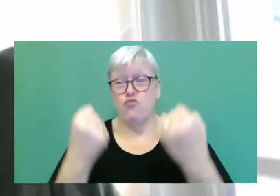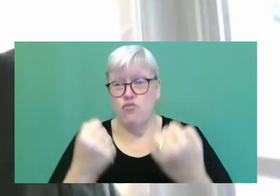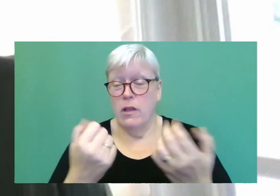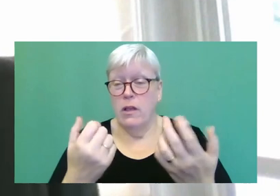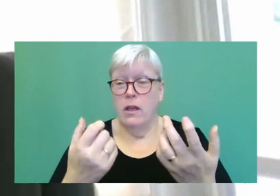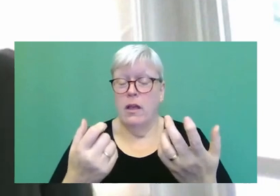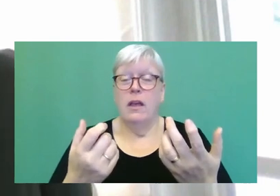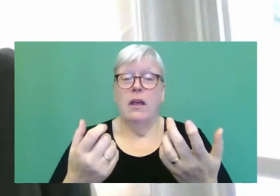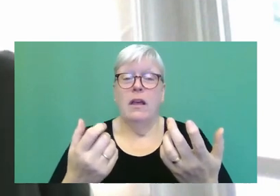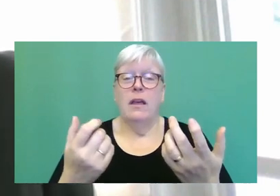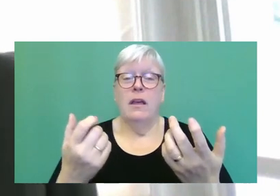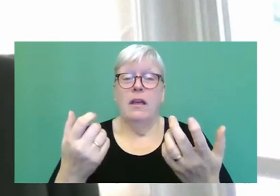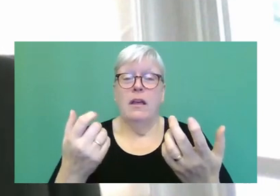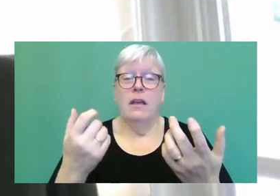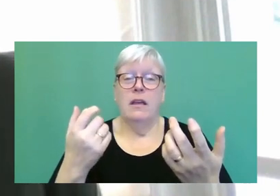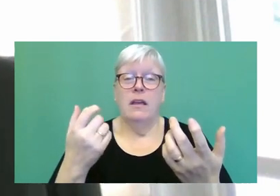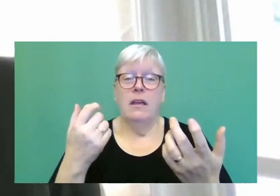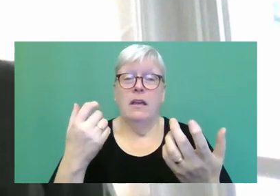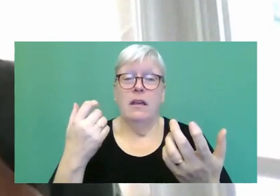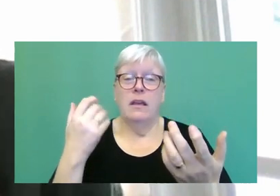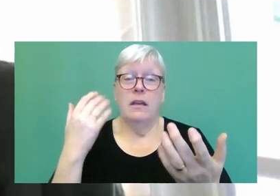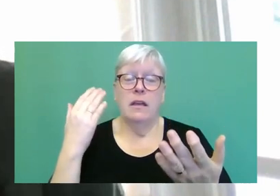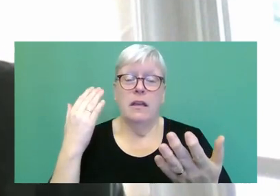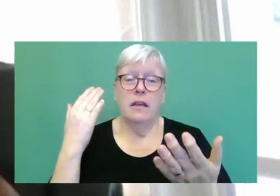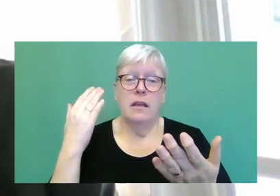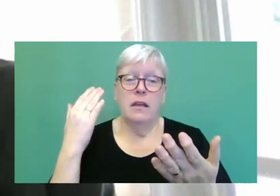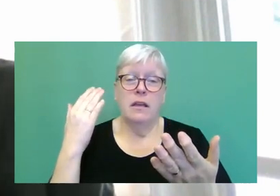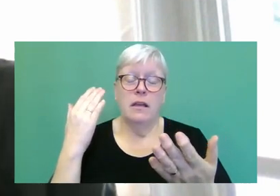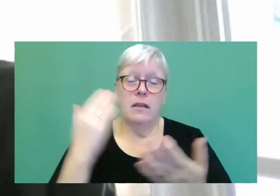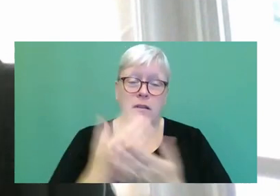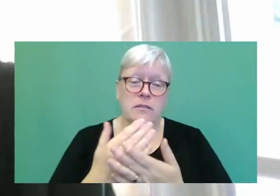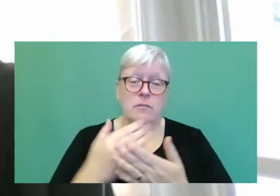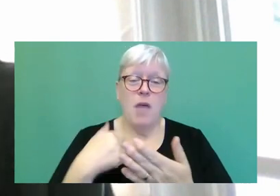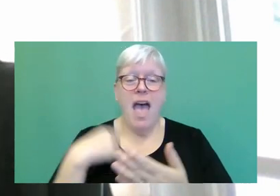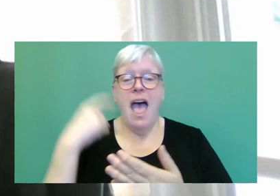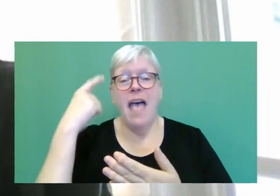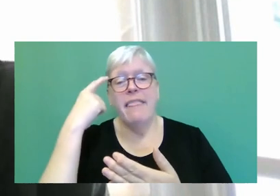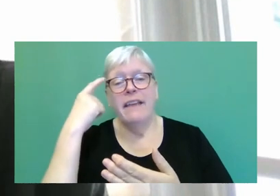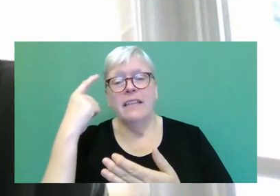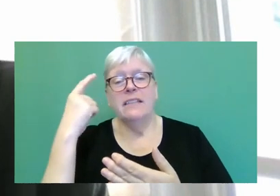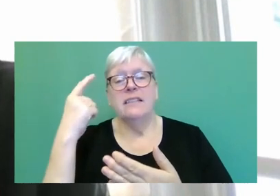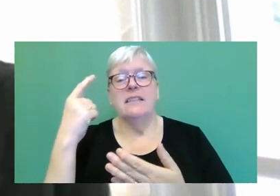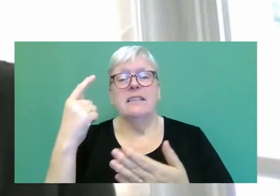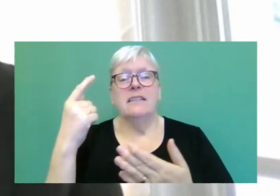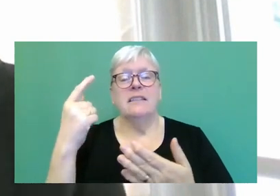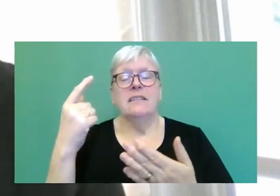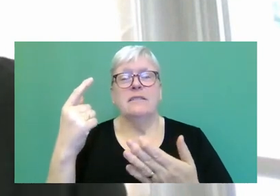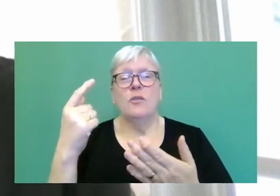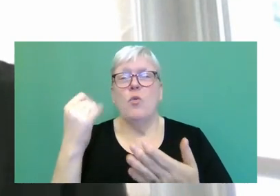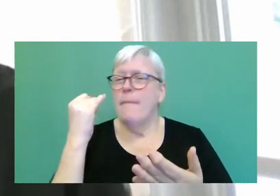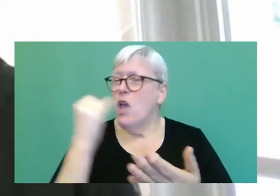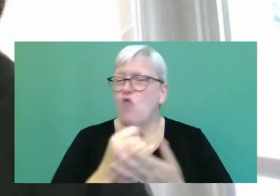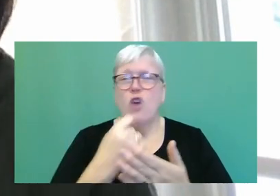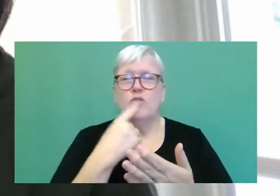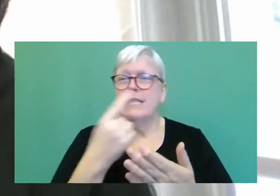But, I mean, a very superficial, and to my mind, it would be a wrong reading of Harriet's to see her as an